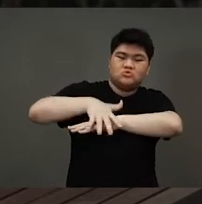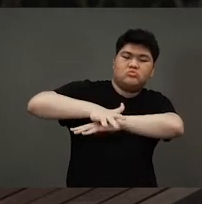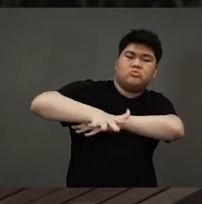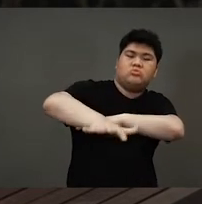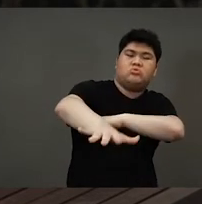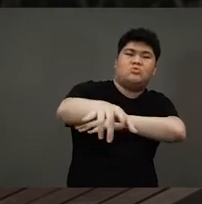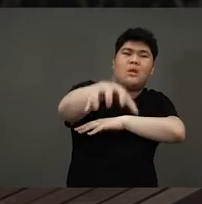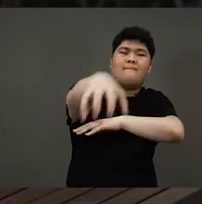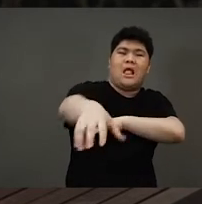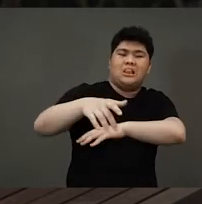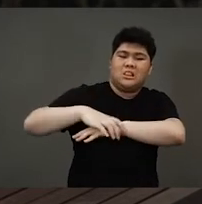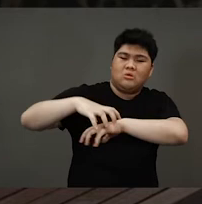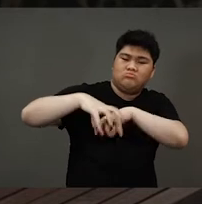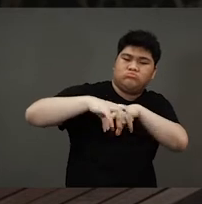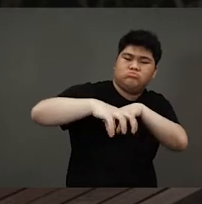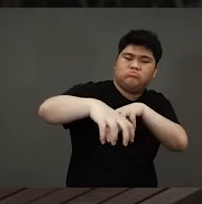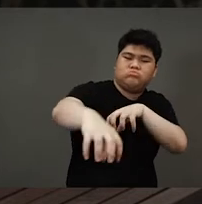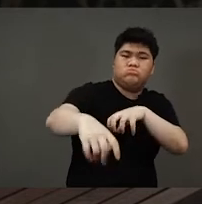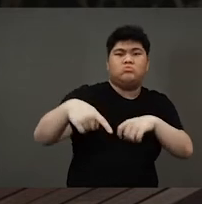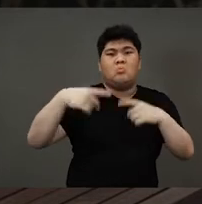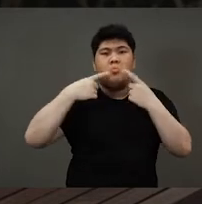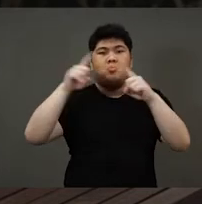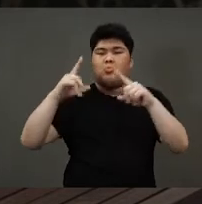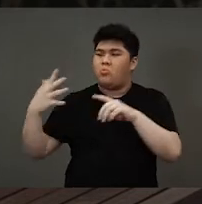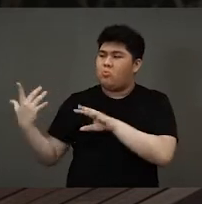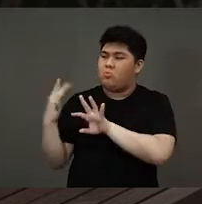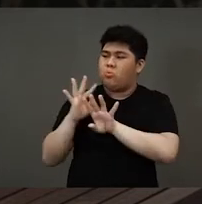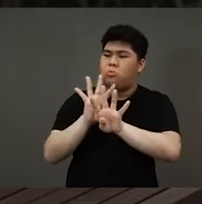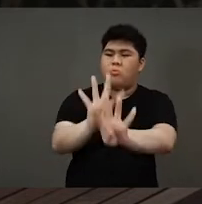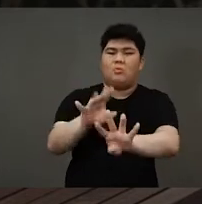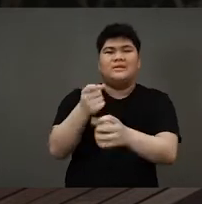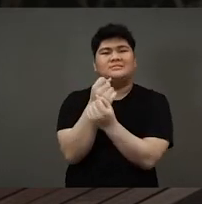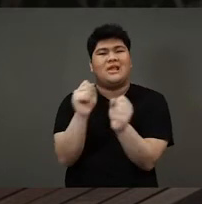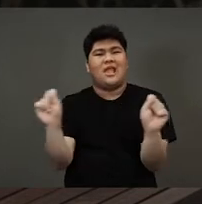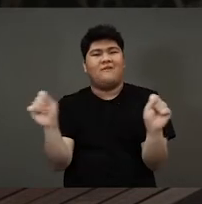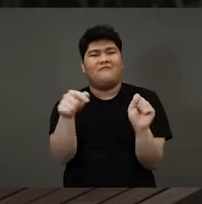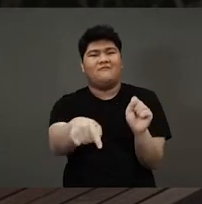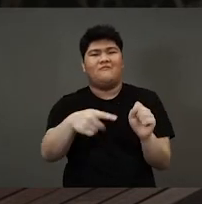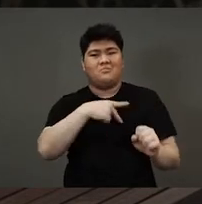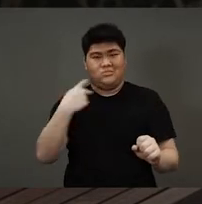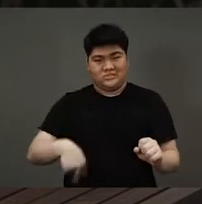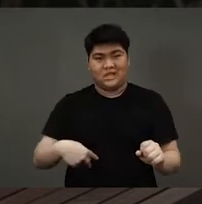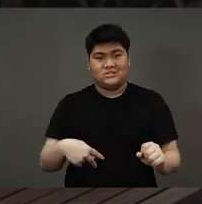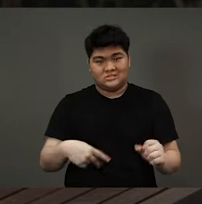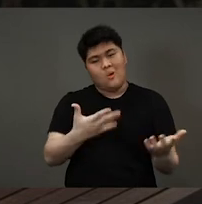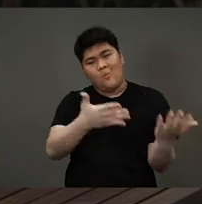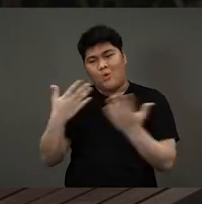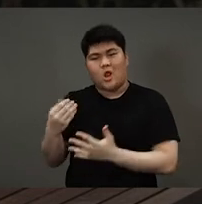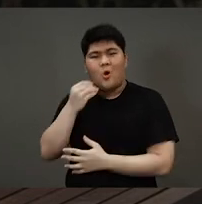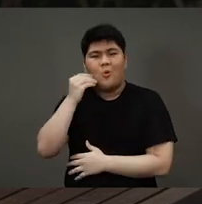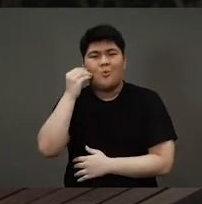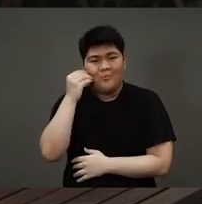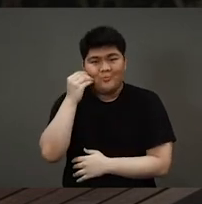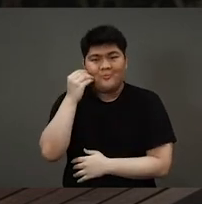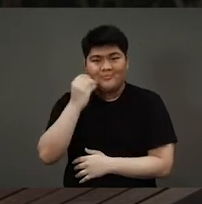all the animals, the prince and his soldiers could cross safely to the island and save the princess and bring her back